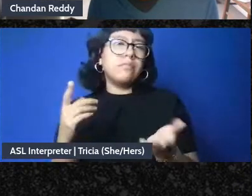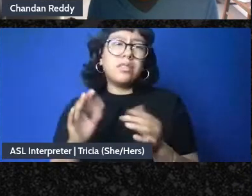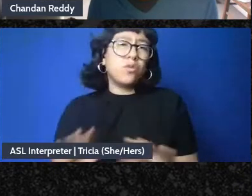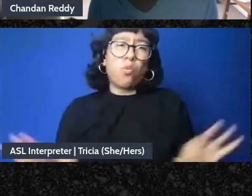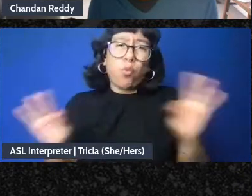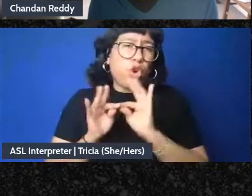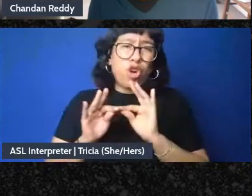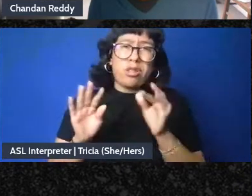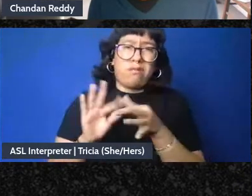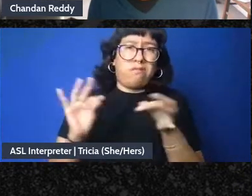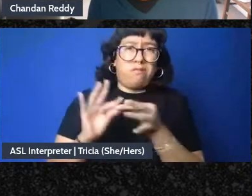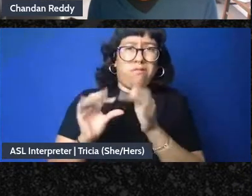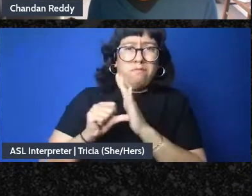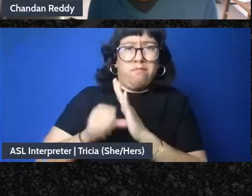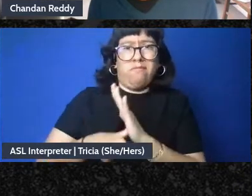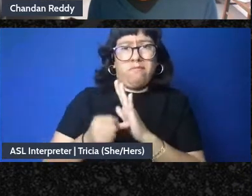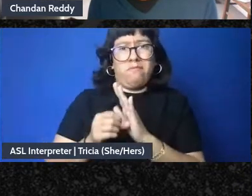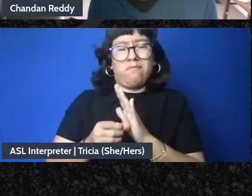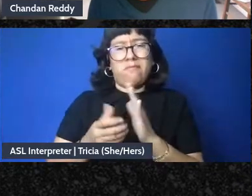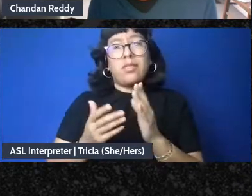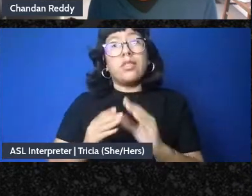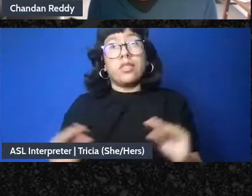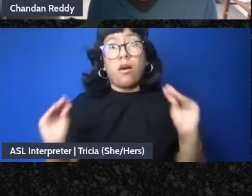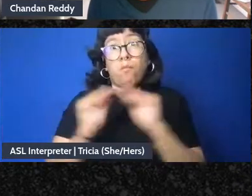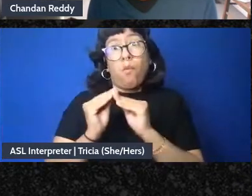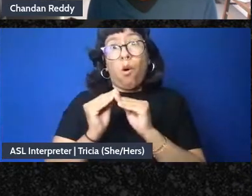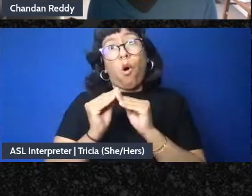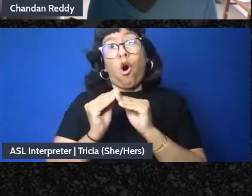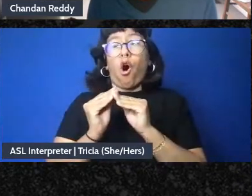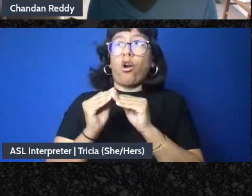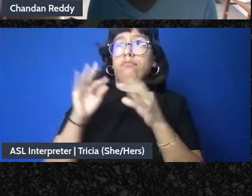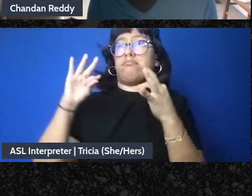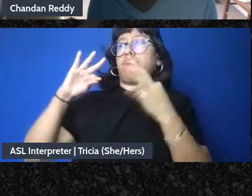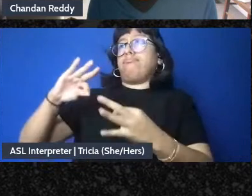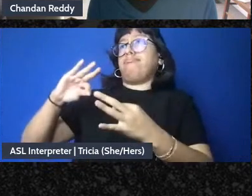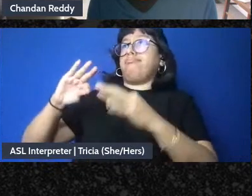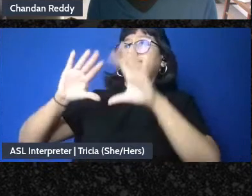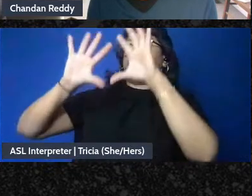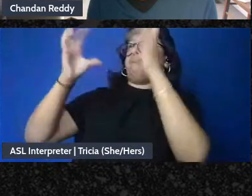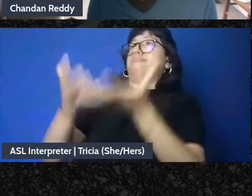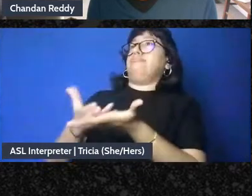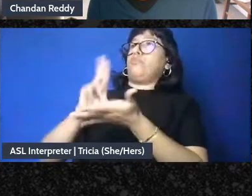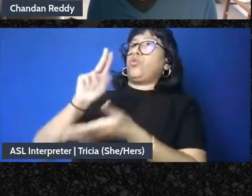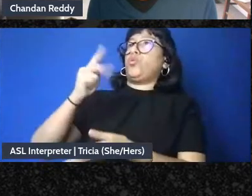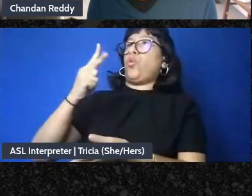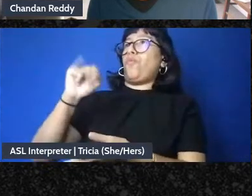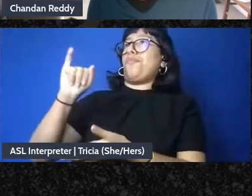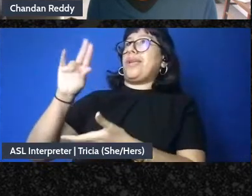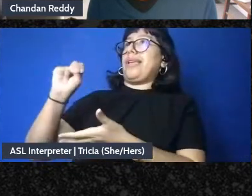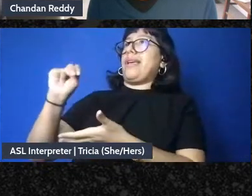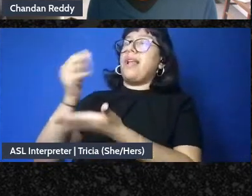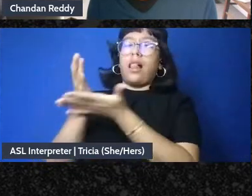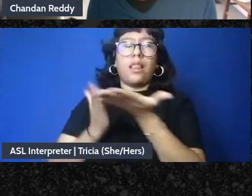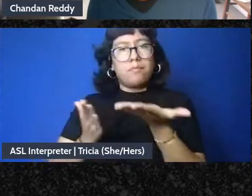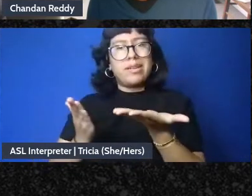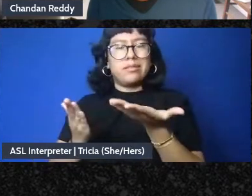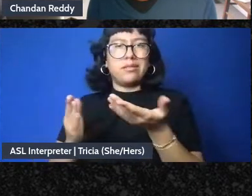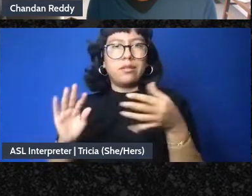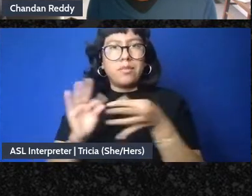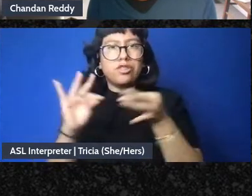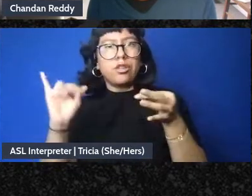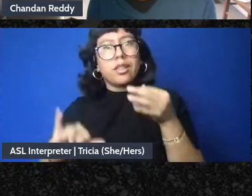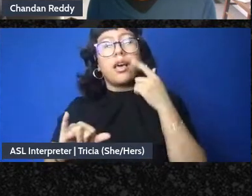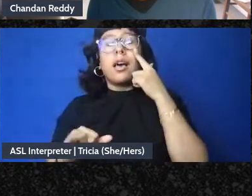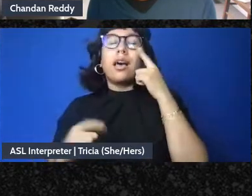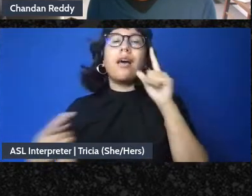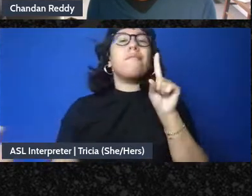lifting up the more utopian you know elements of it out there and just you know